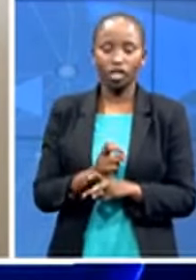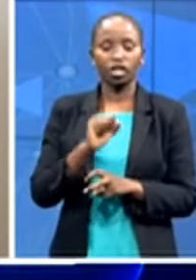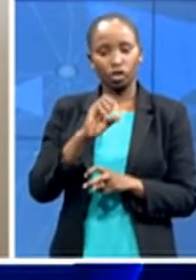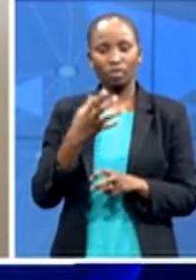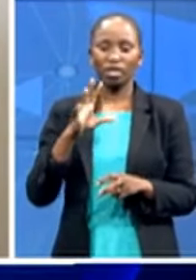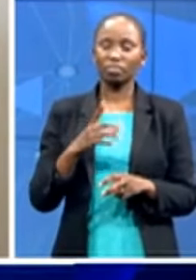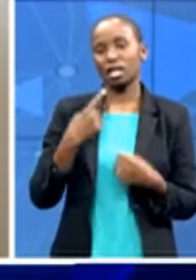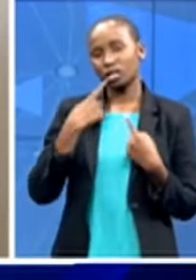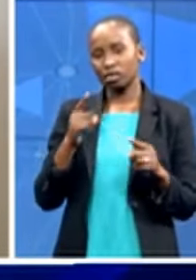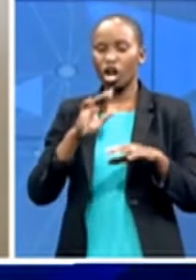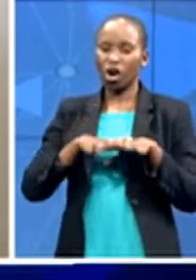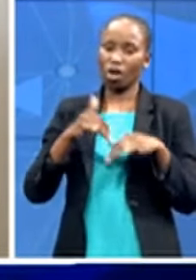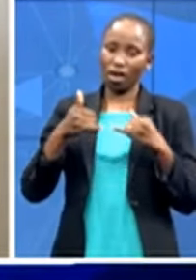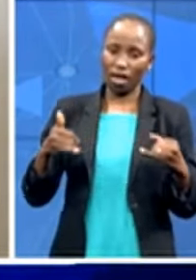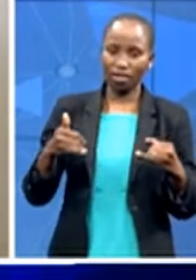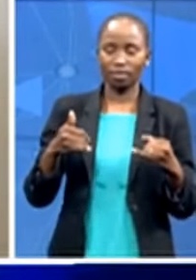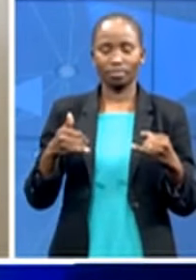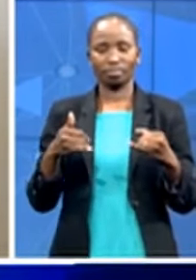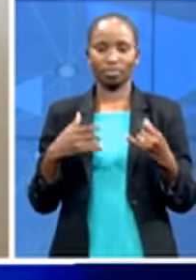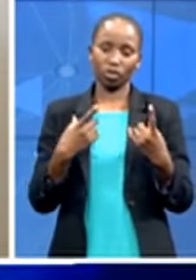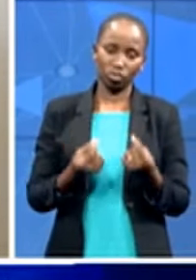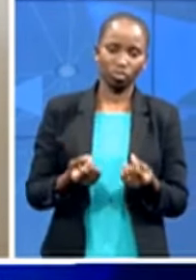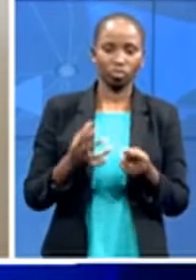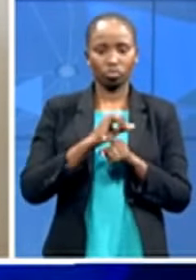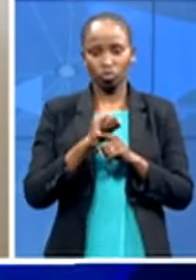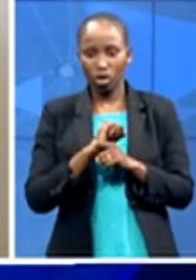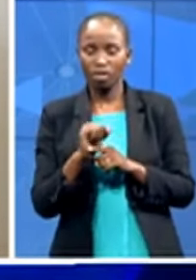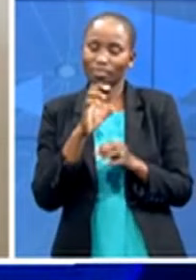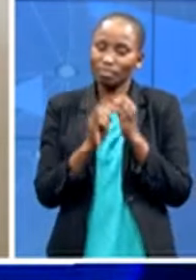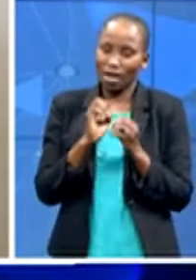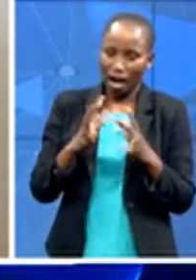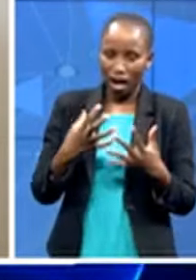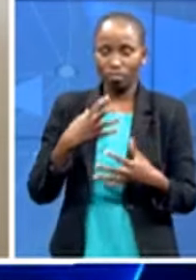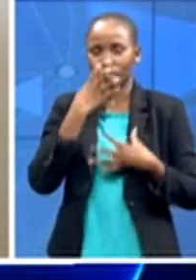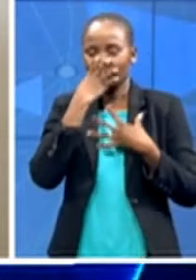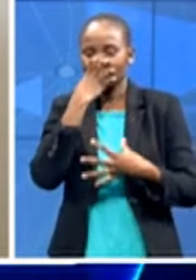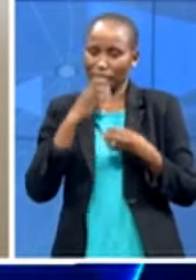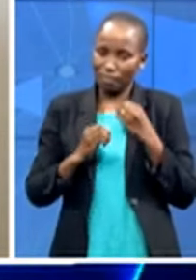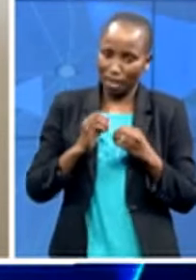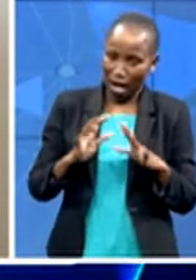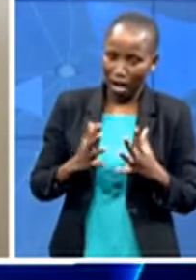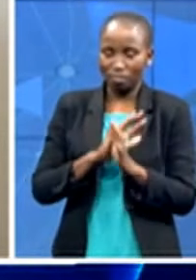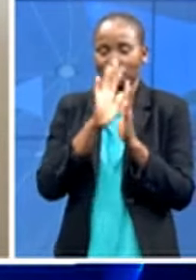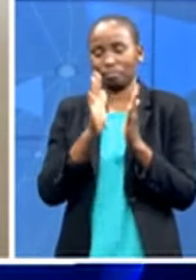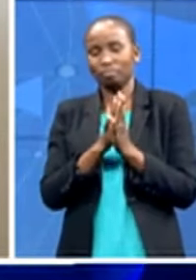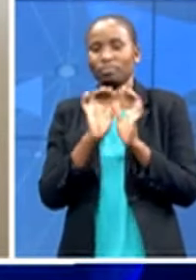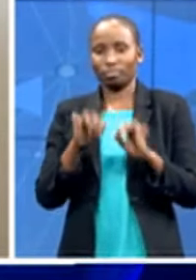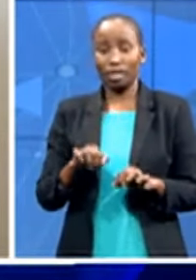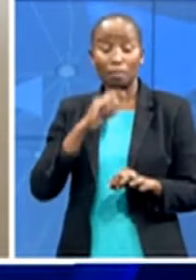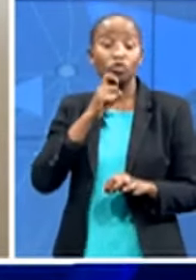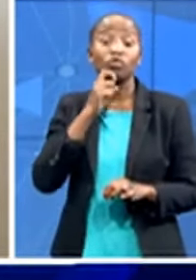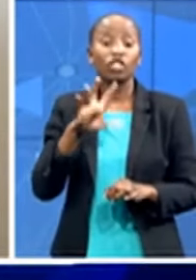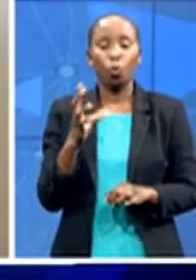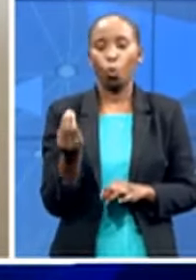assemble the devices how to use the devices and how to troubleshoot and that was through a whatsapp platform um that went well i mean these